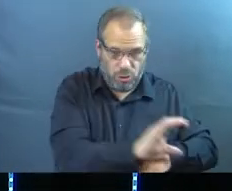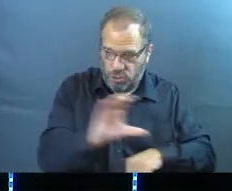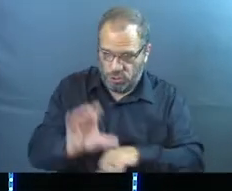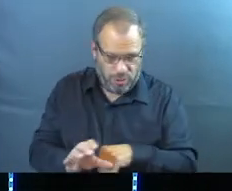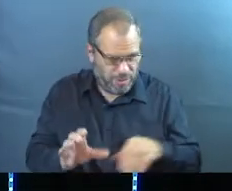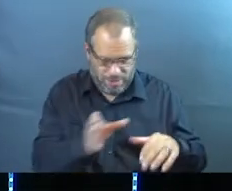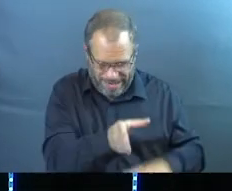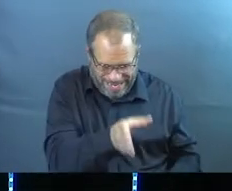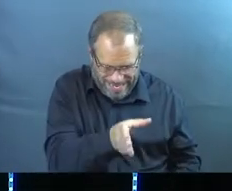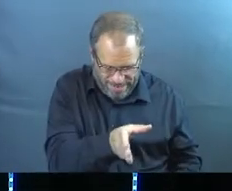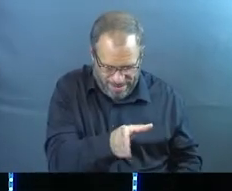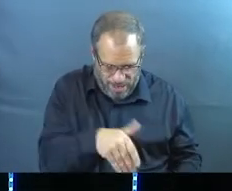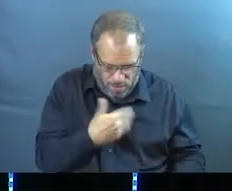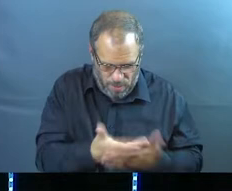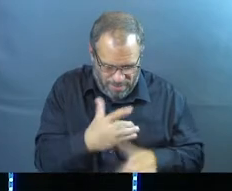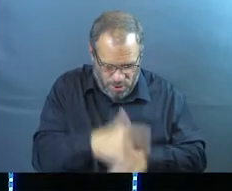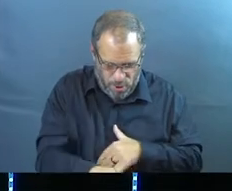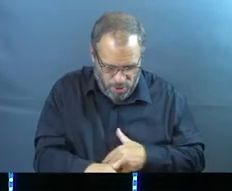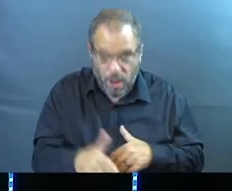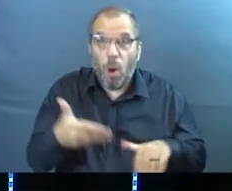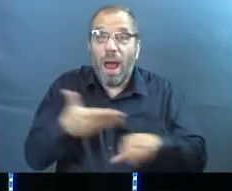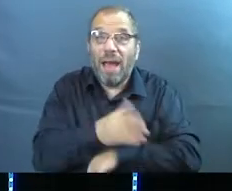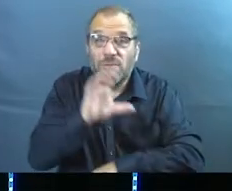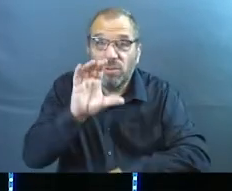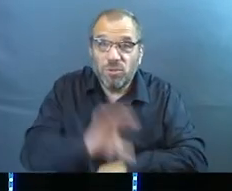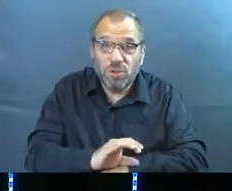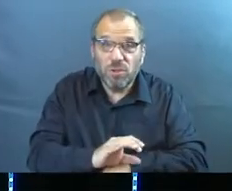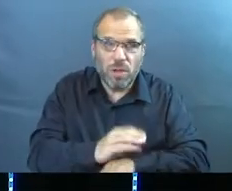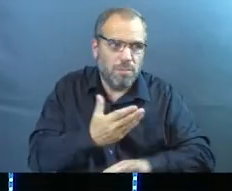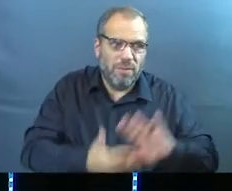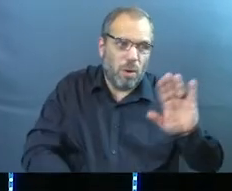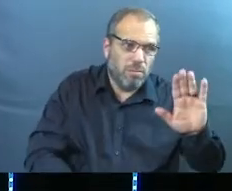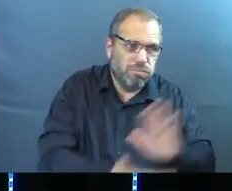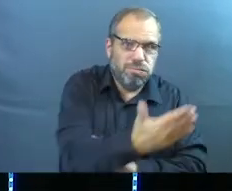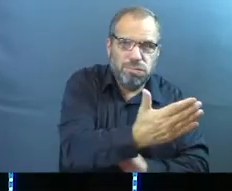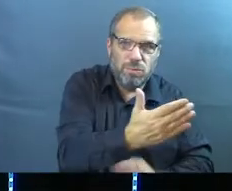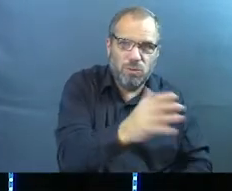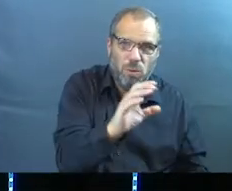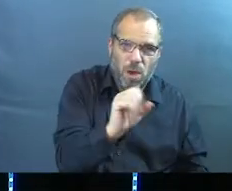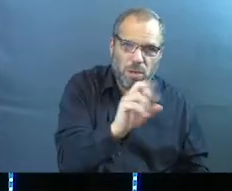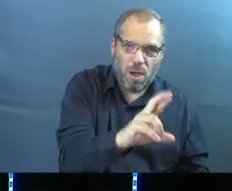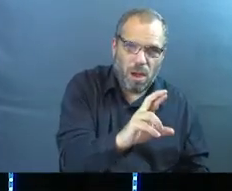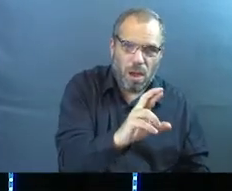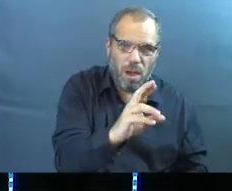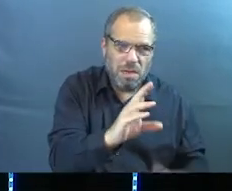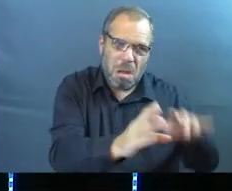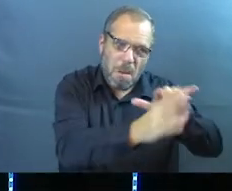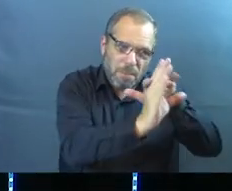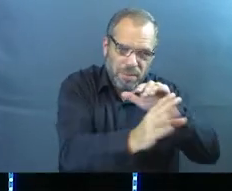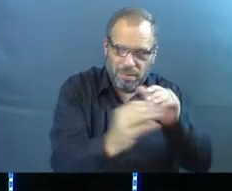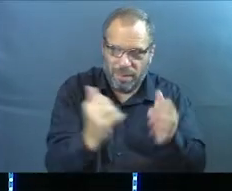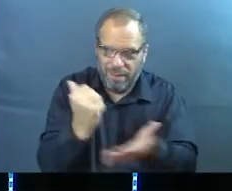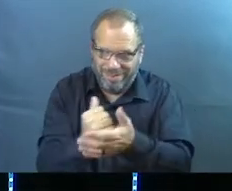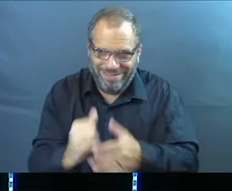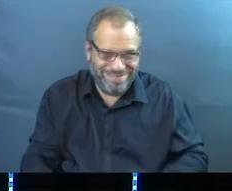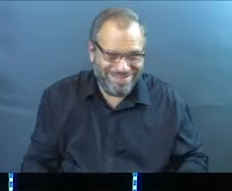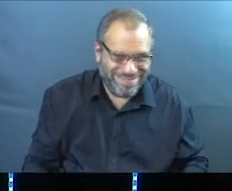get here early and when we stick around a little bit late before we bolt to our car. Amen?